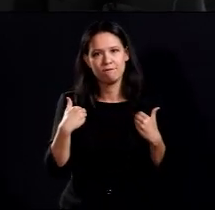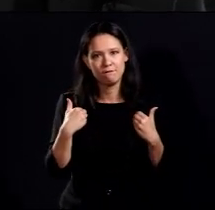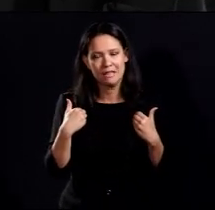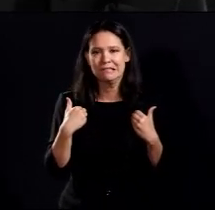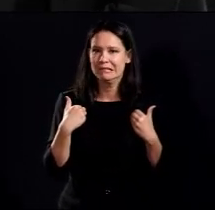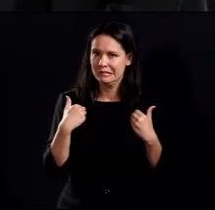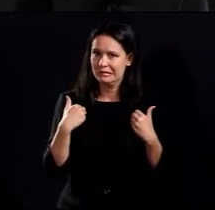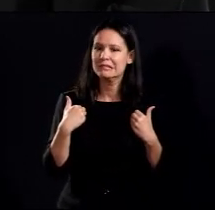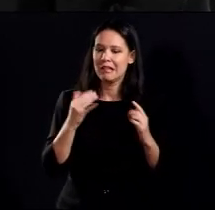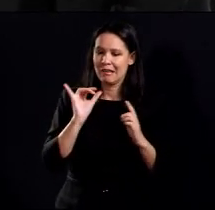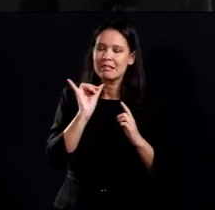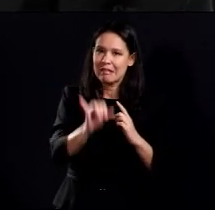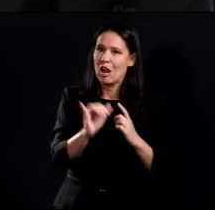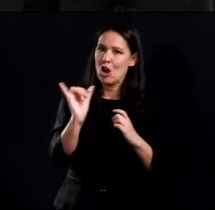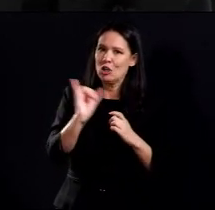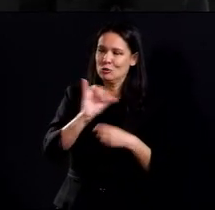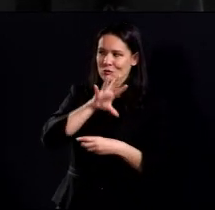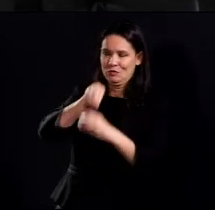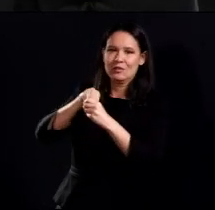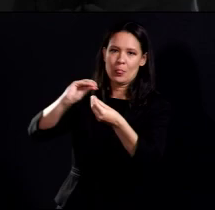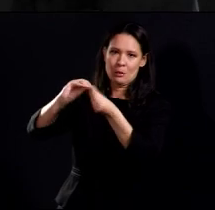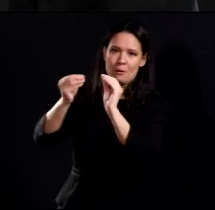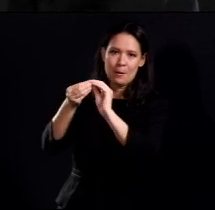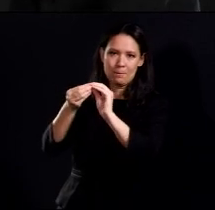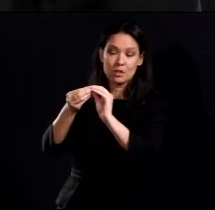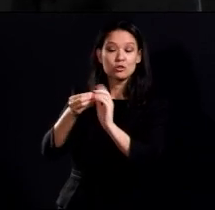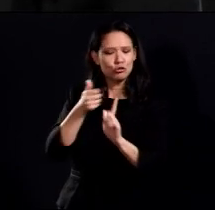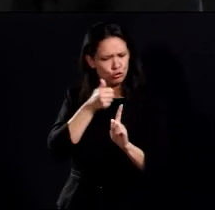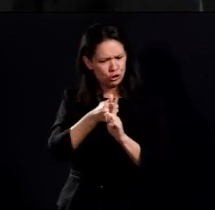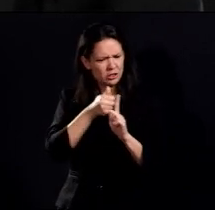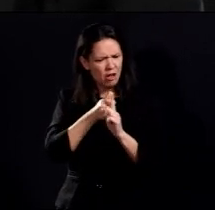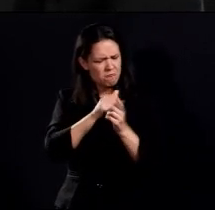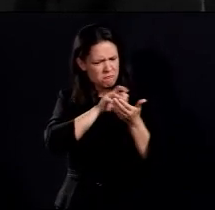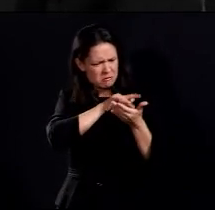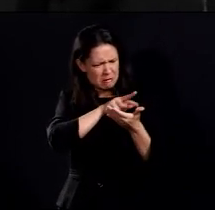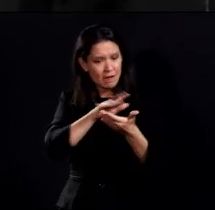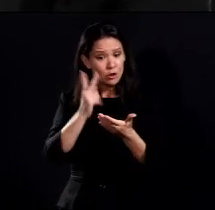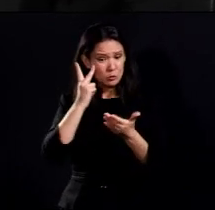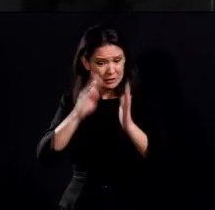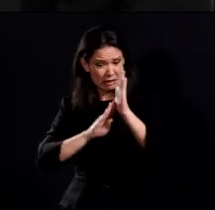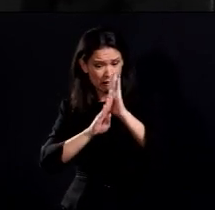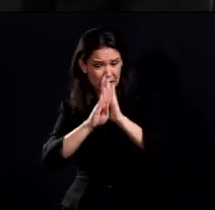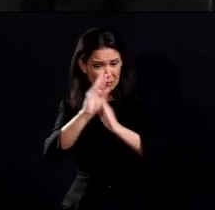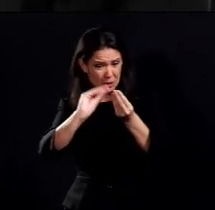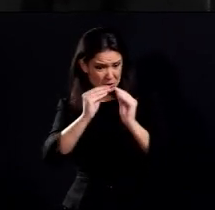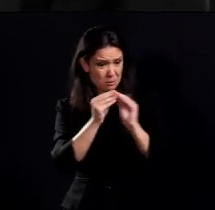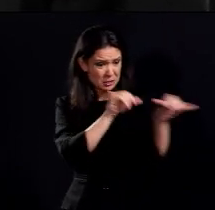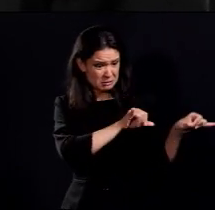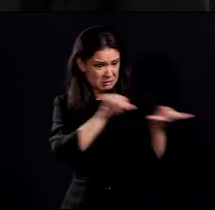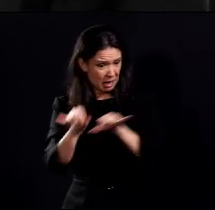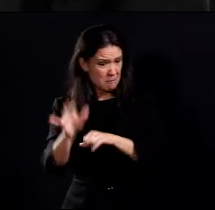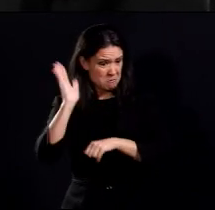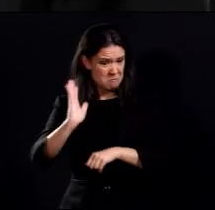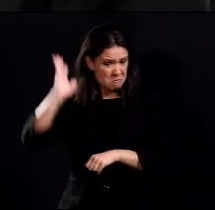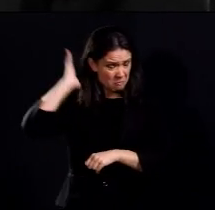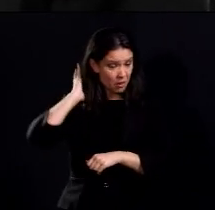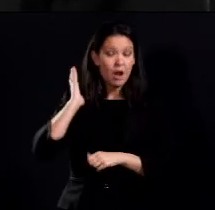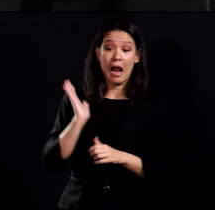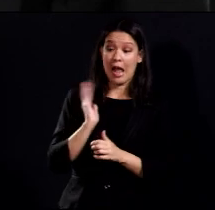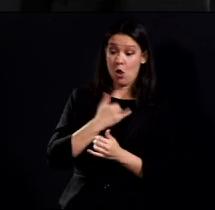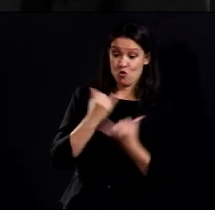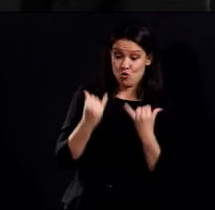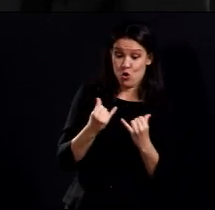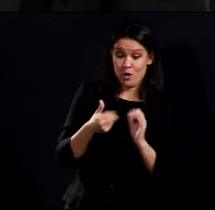that also plays into this. So, as an epidemiologist, have you seen curves like this before, and do the things that have been put in place